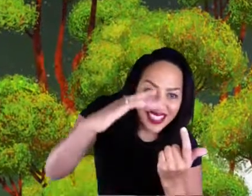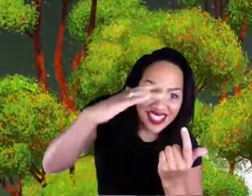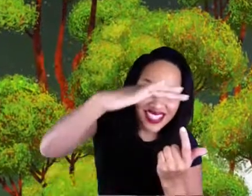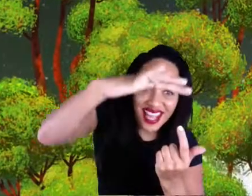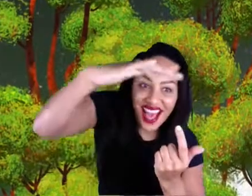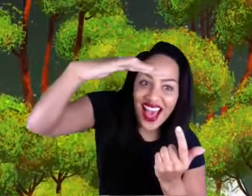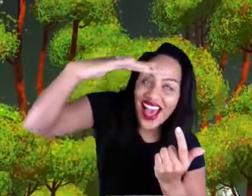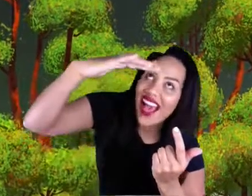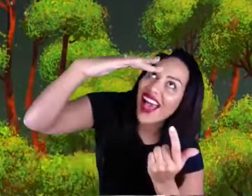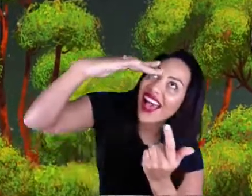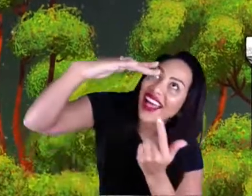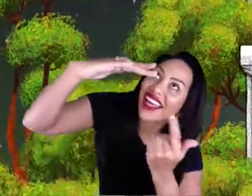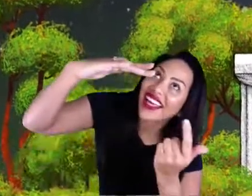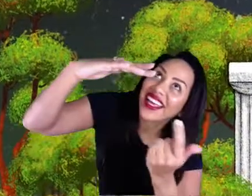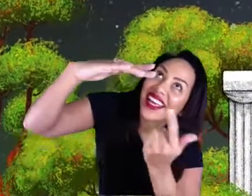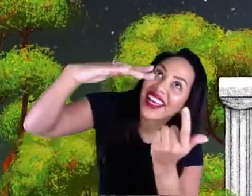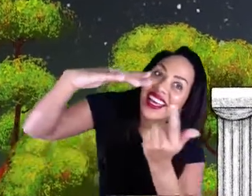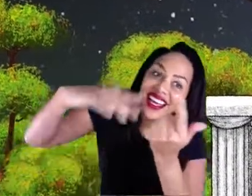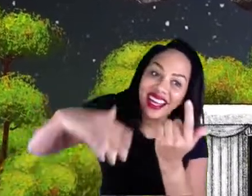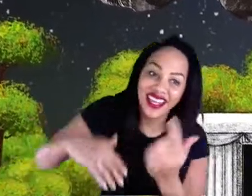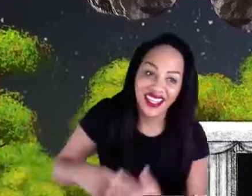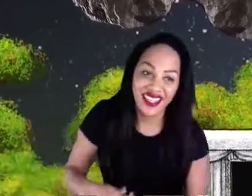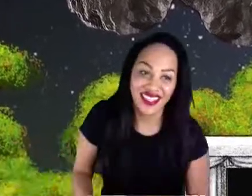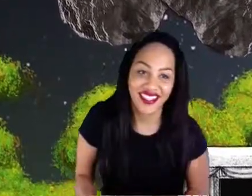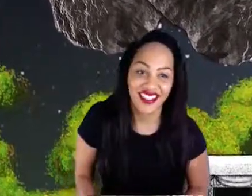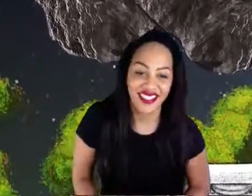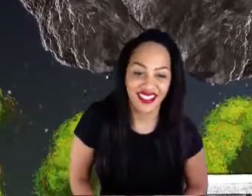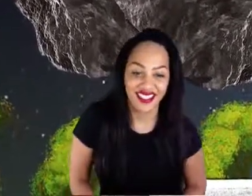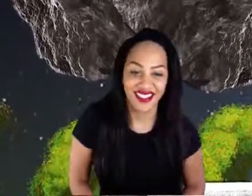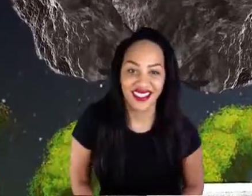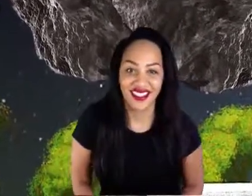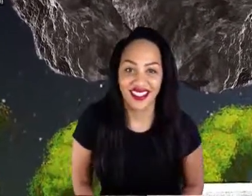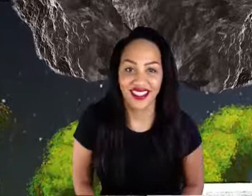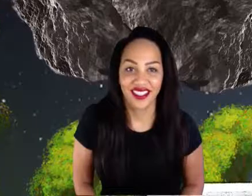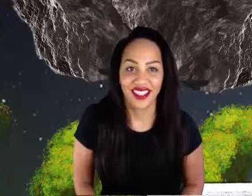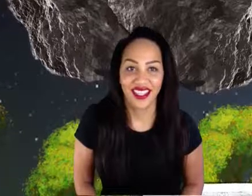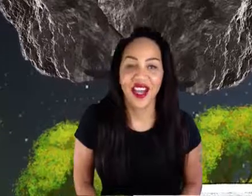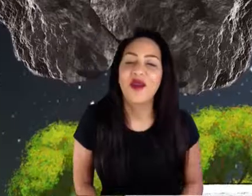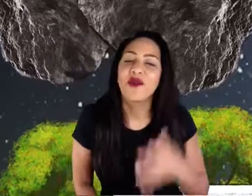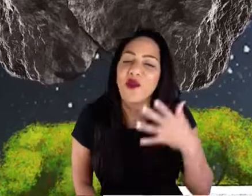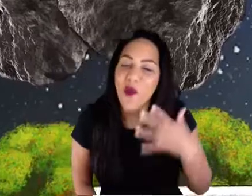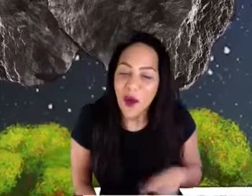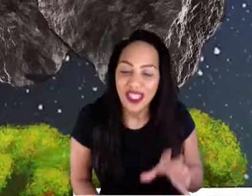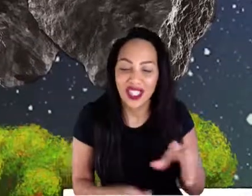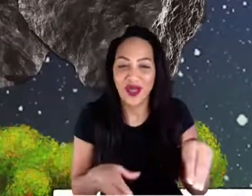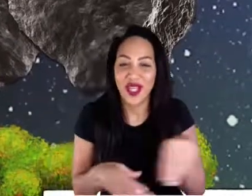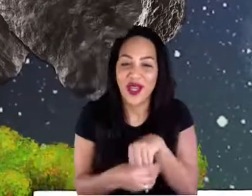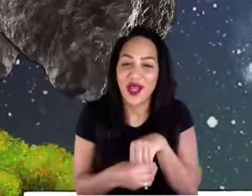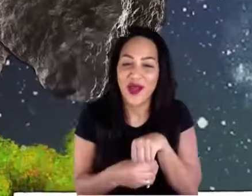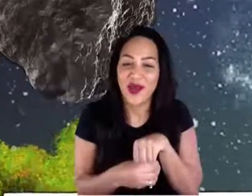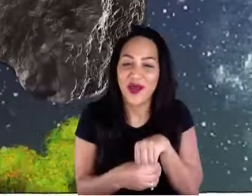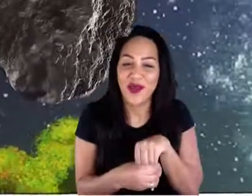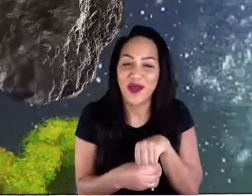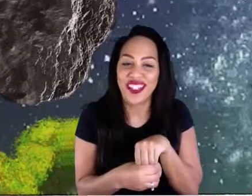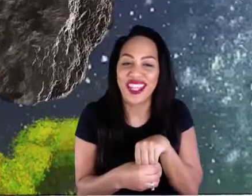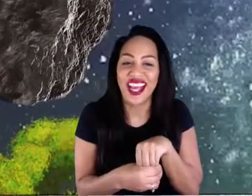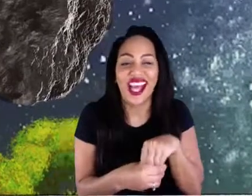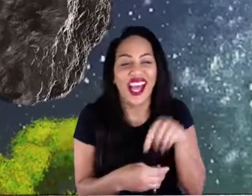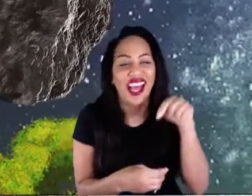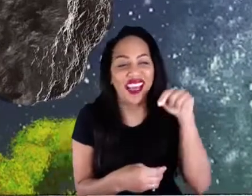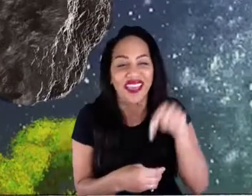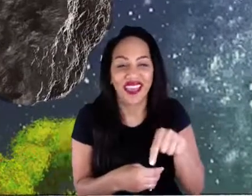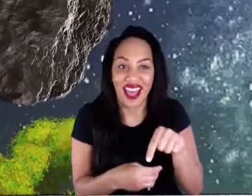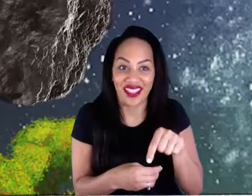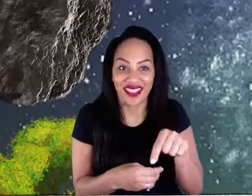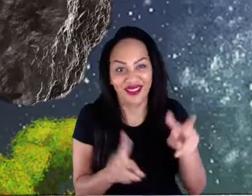Because the other thing that we wanted to include was this, this imagination that this butterfly can also fly all the way out to